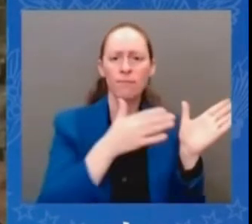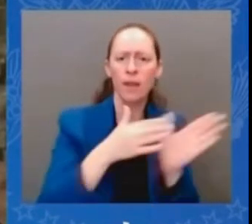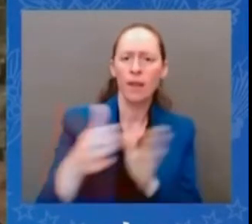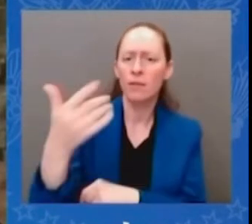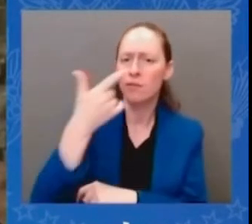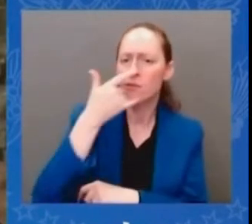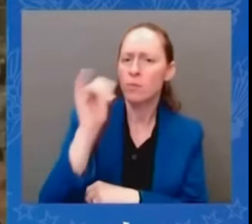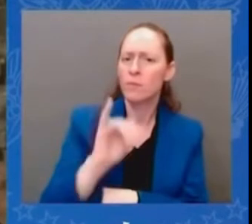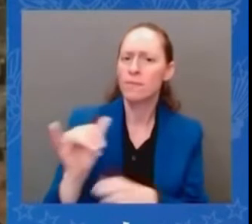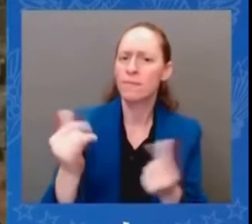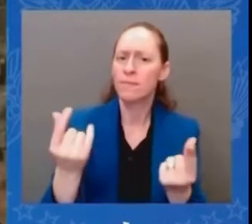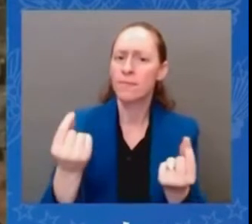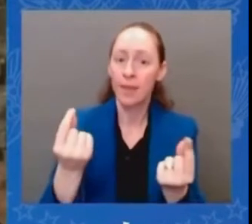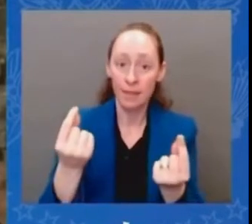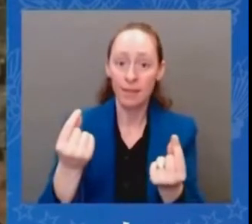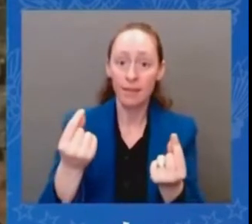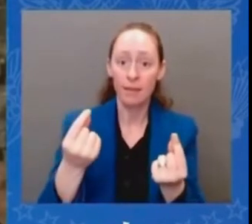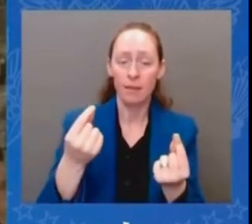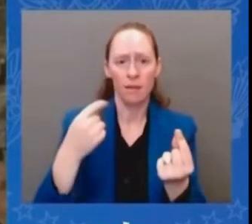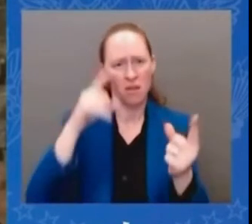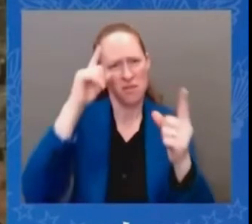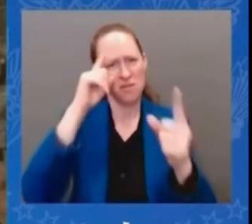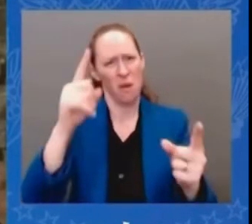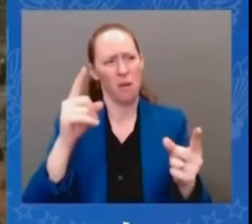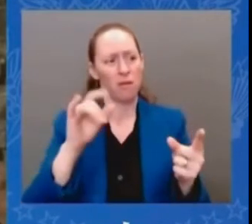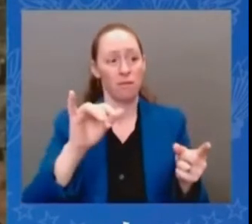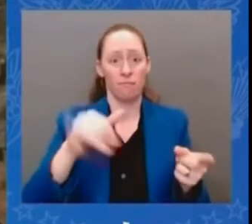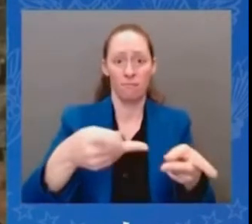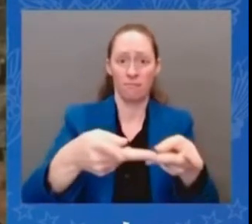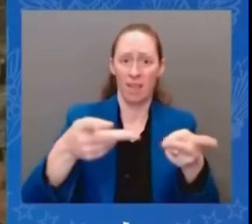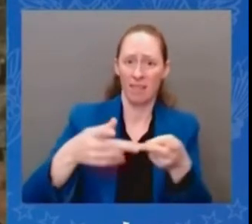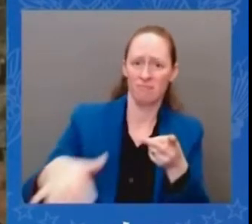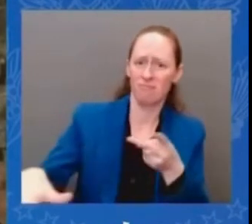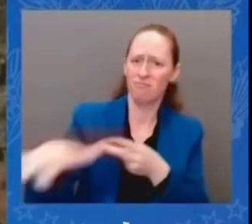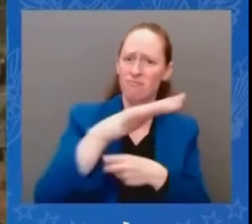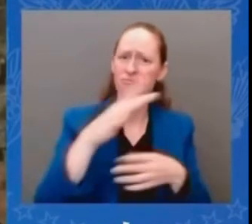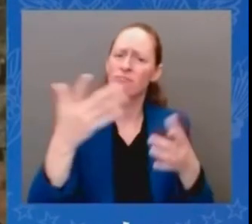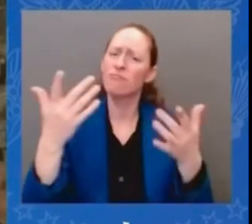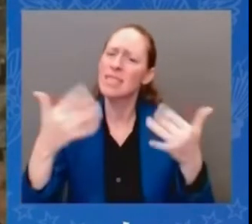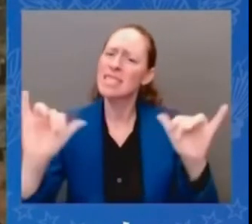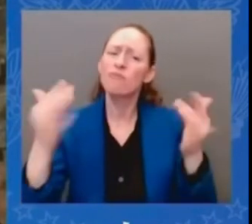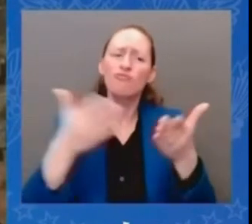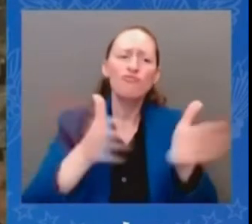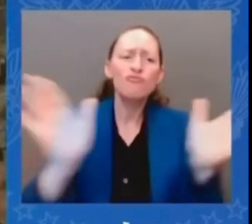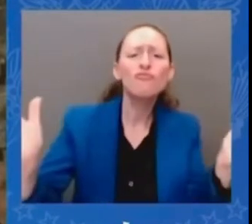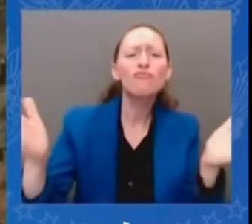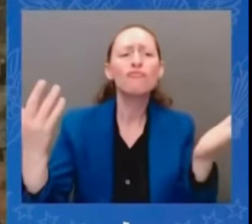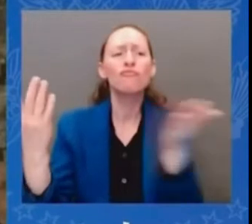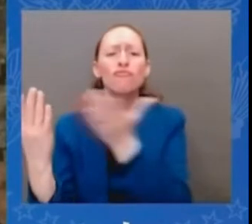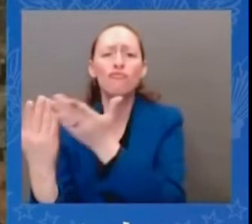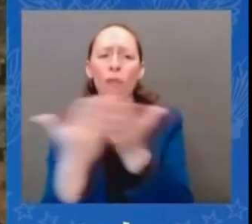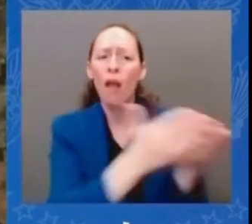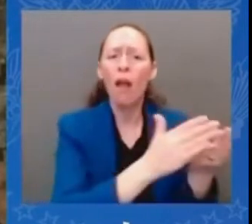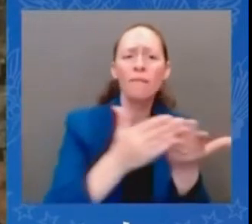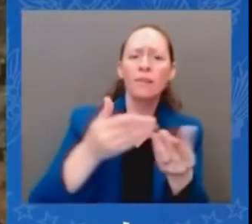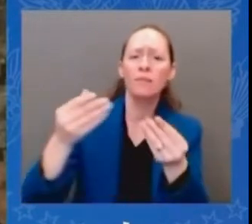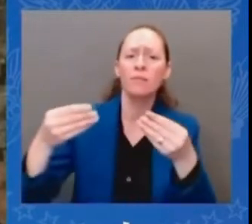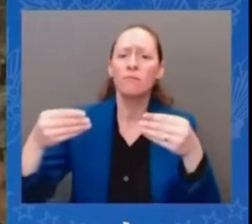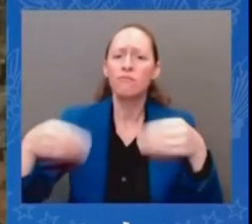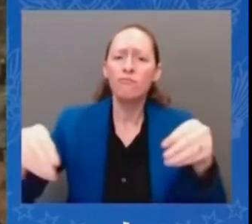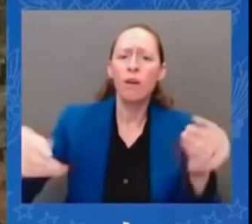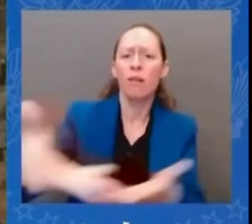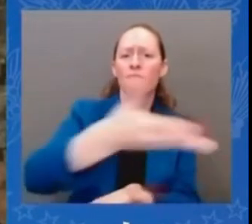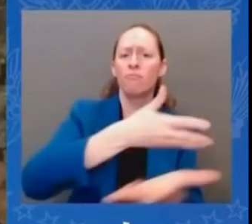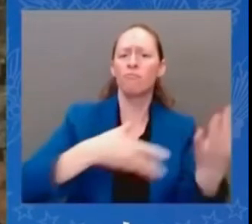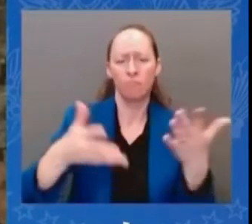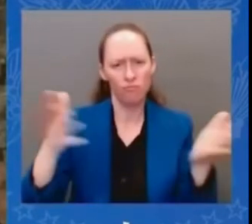secure and i met with our allies from australia japan and the republic of korea underscoring our commitment and deepening